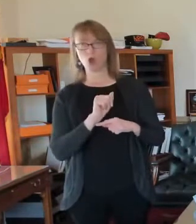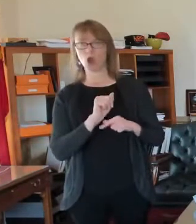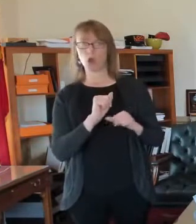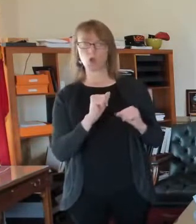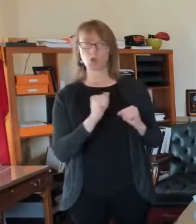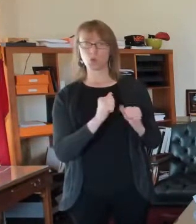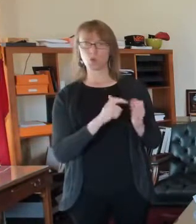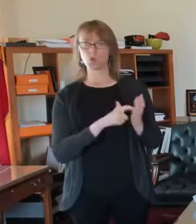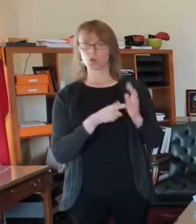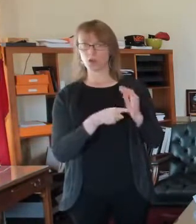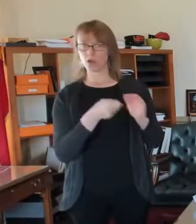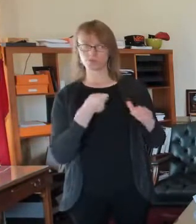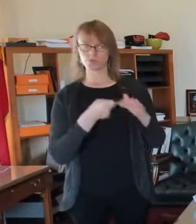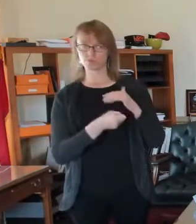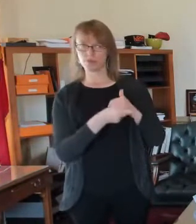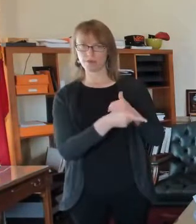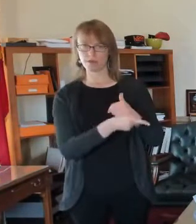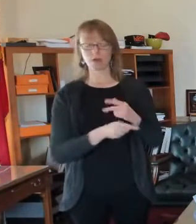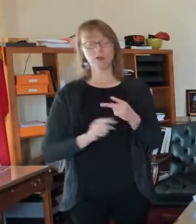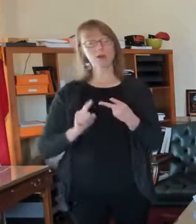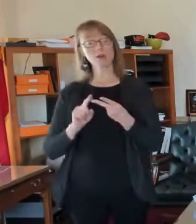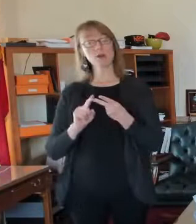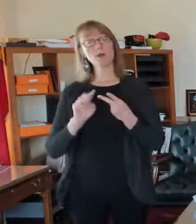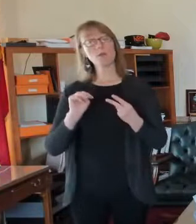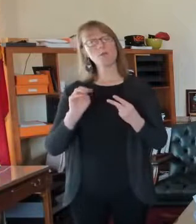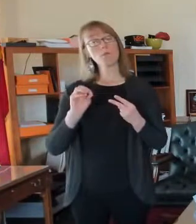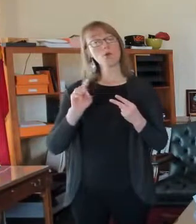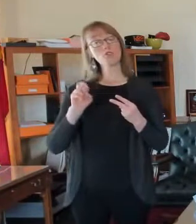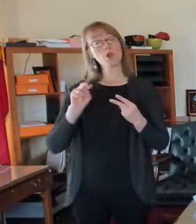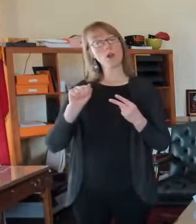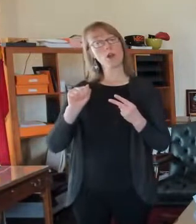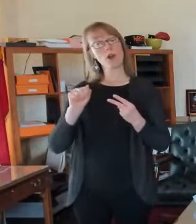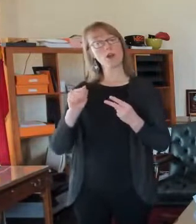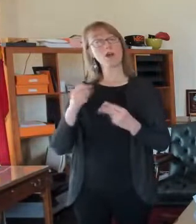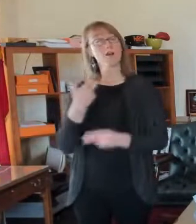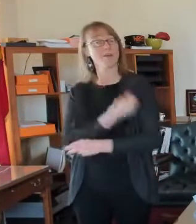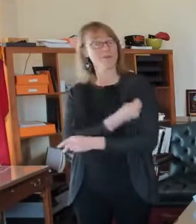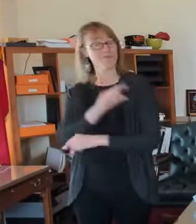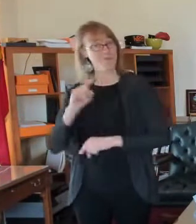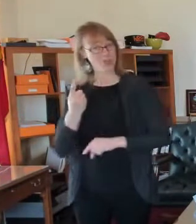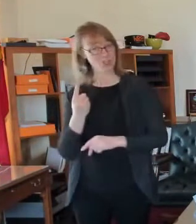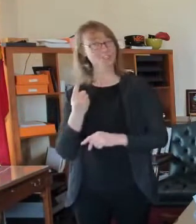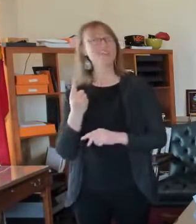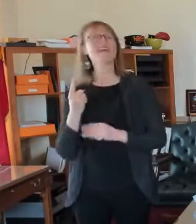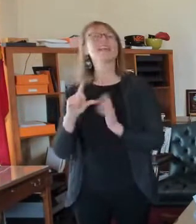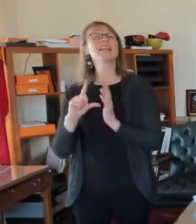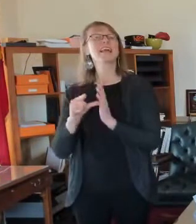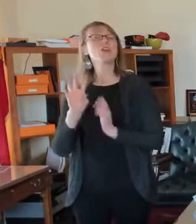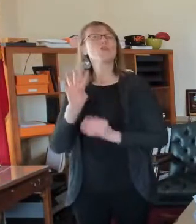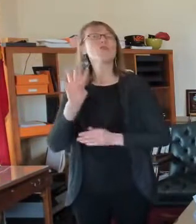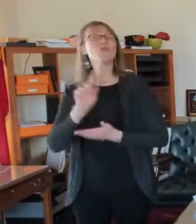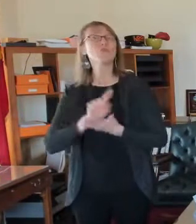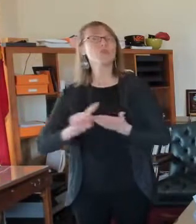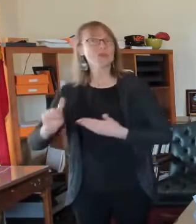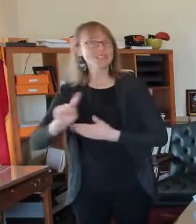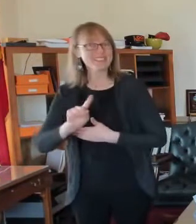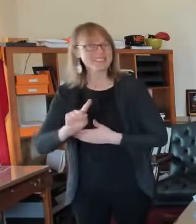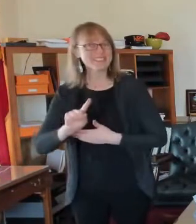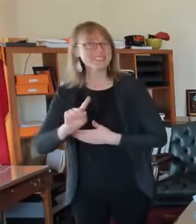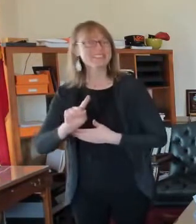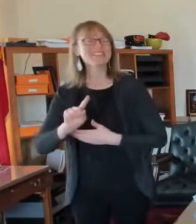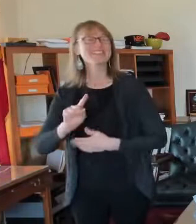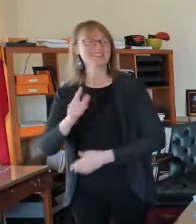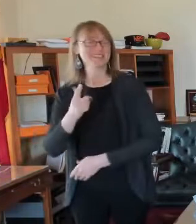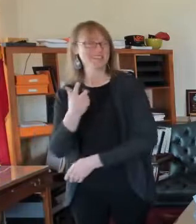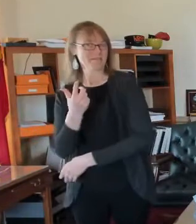shot and then four weeks later you get your second shot. Uh, and it's stored at cold temperatures, but not as cold